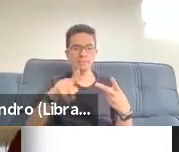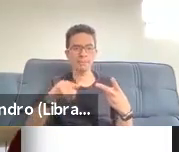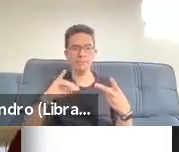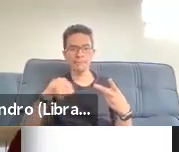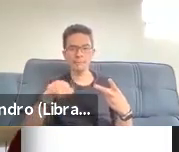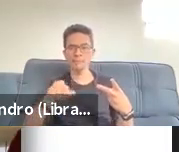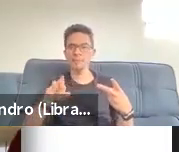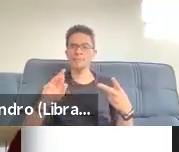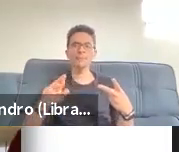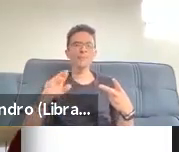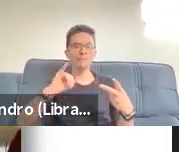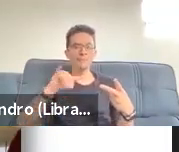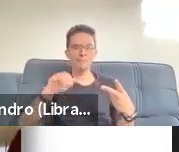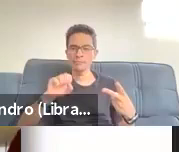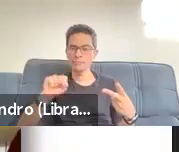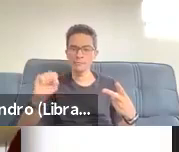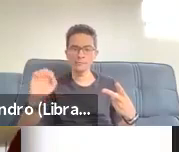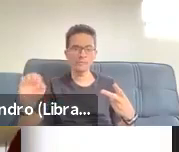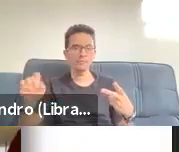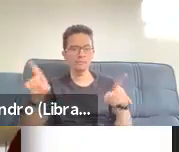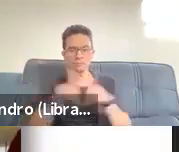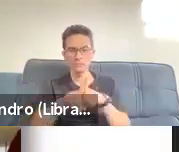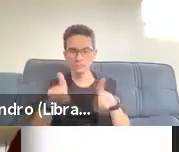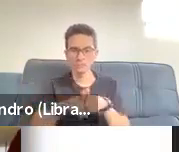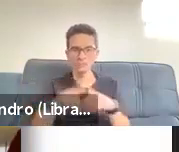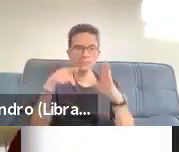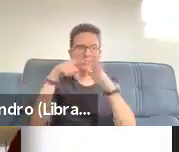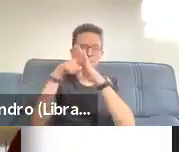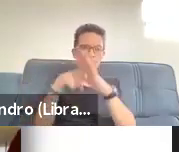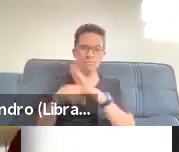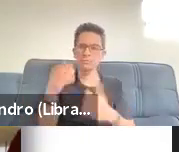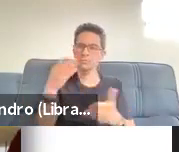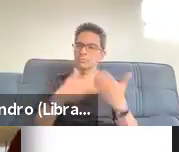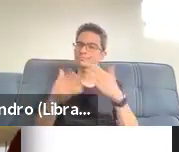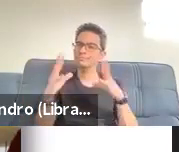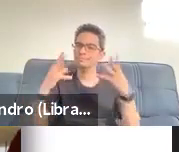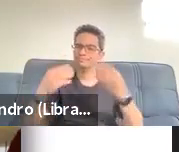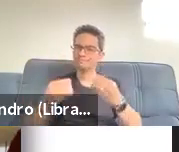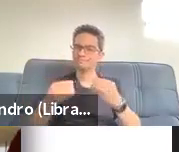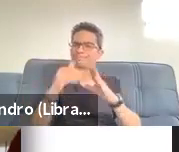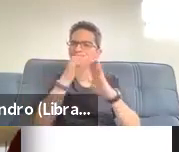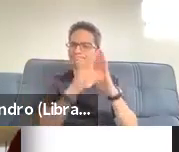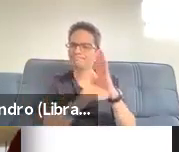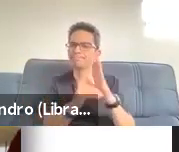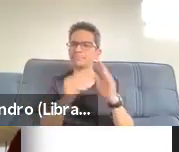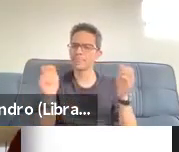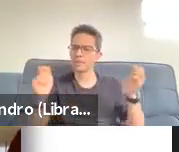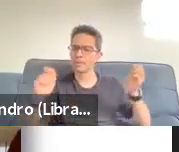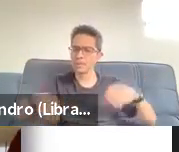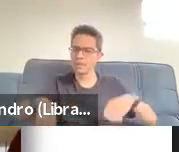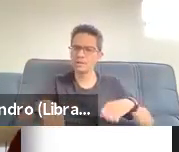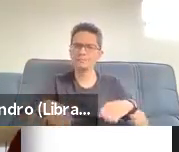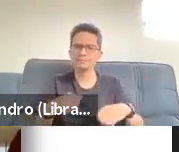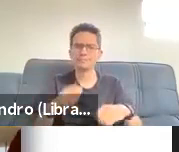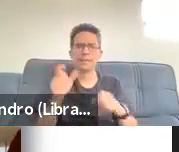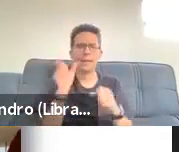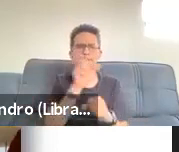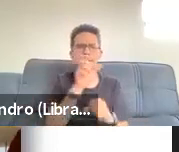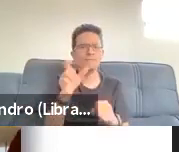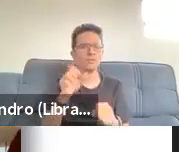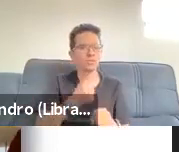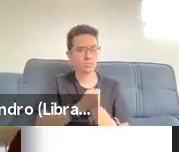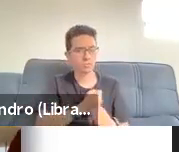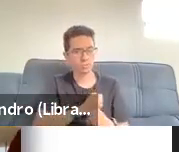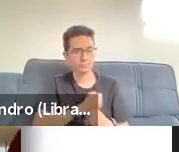sessions, coding all the sessions for number of words and turns, as well as key interactional patterns of